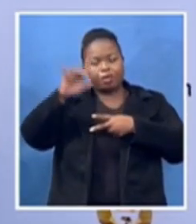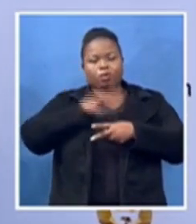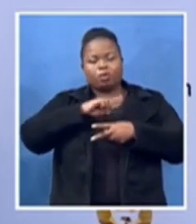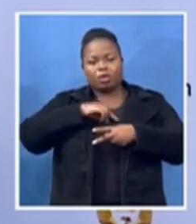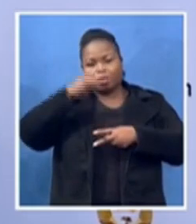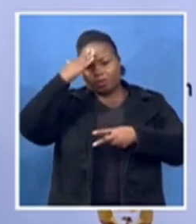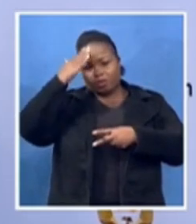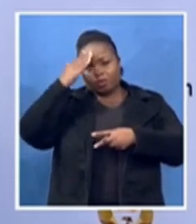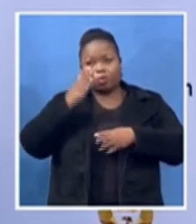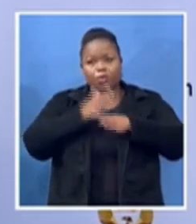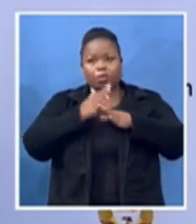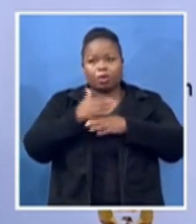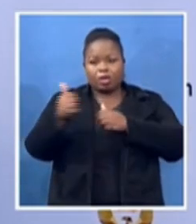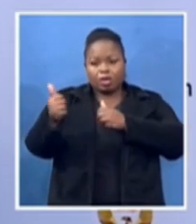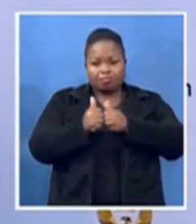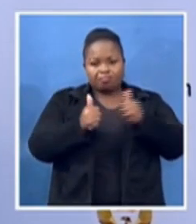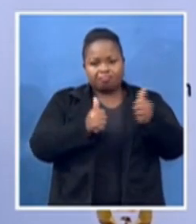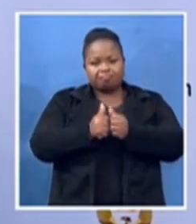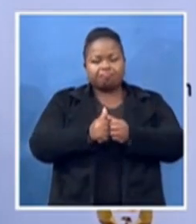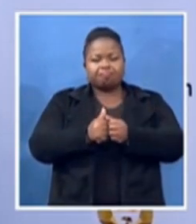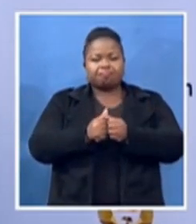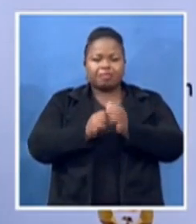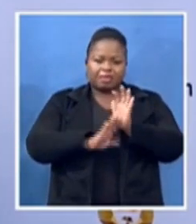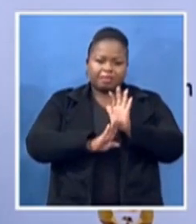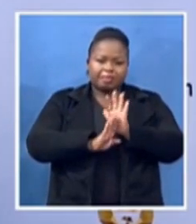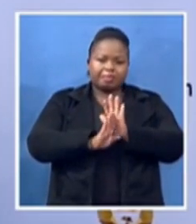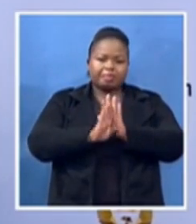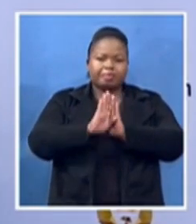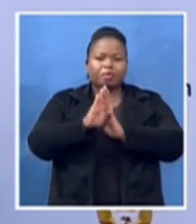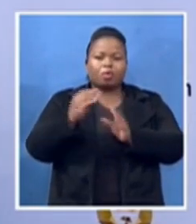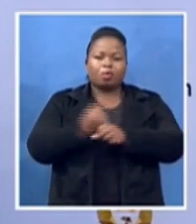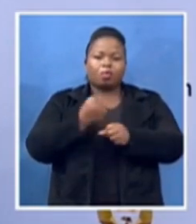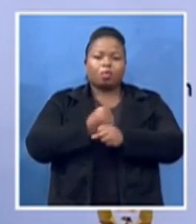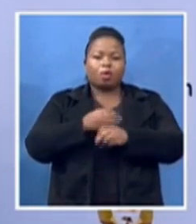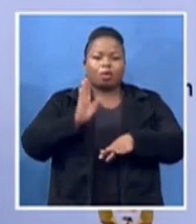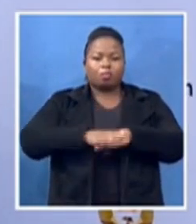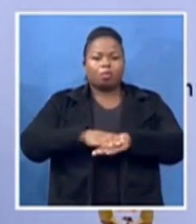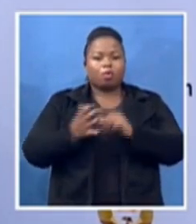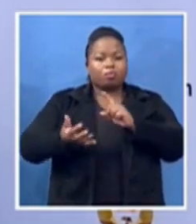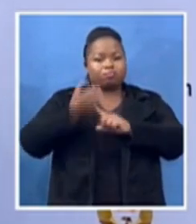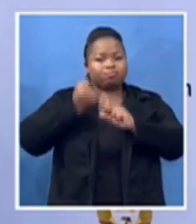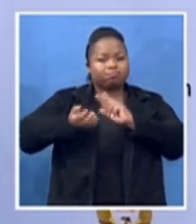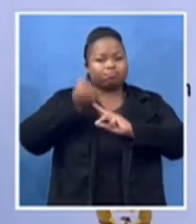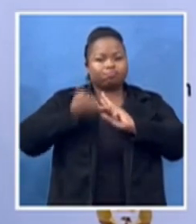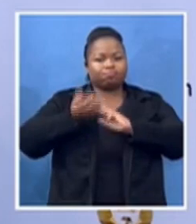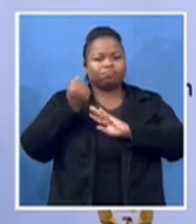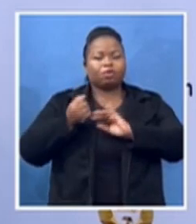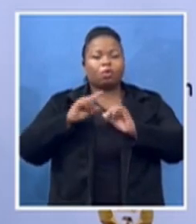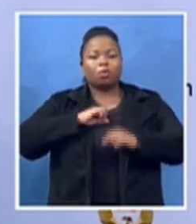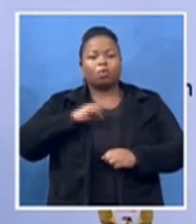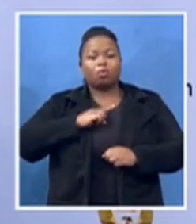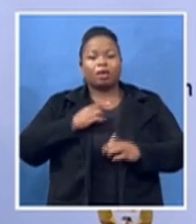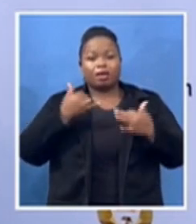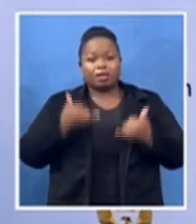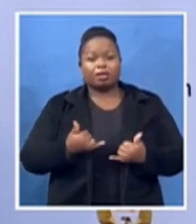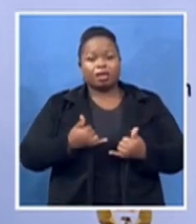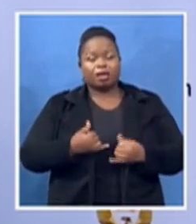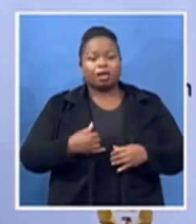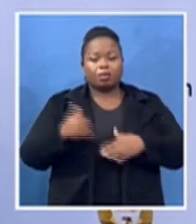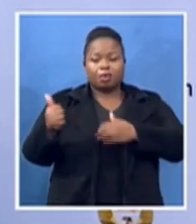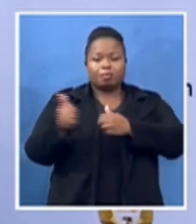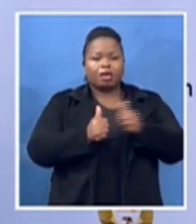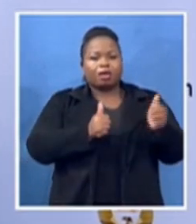as a result who has has cultivated a winning partnership with diverse civil society